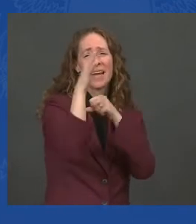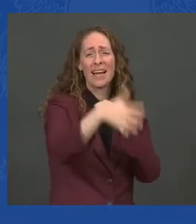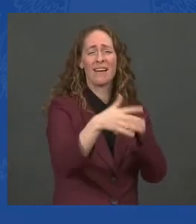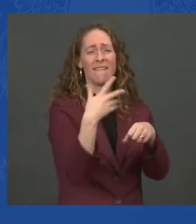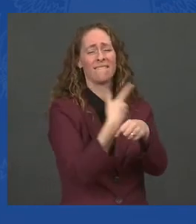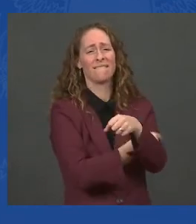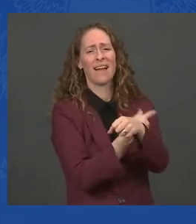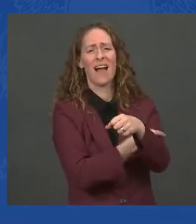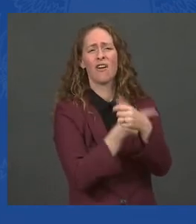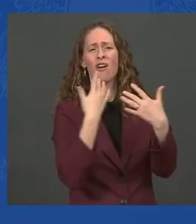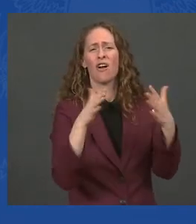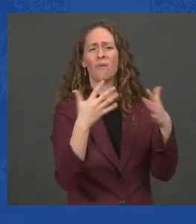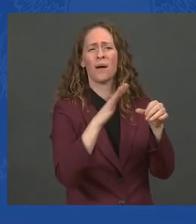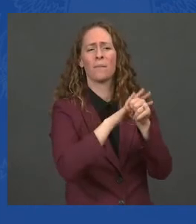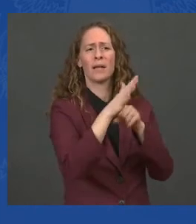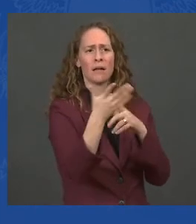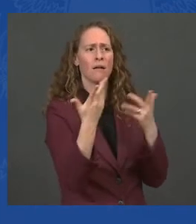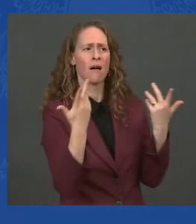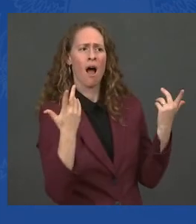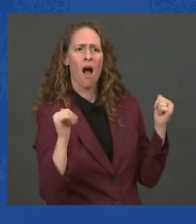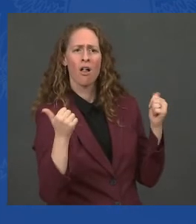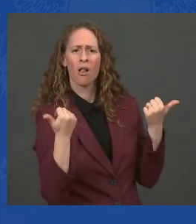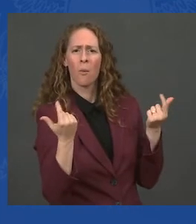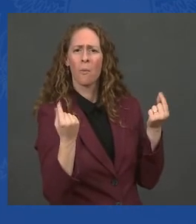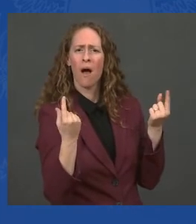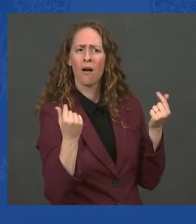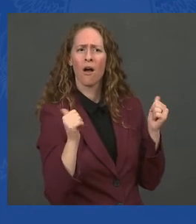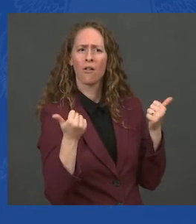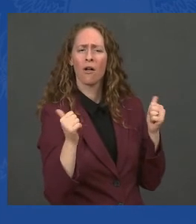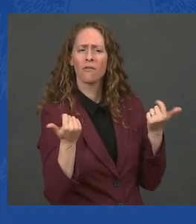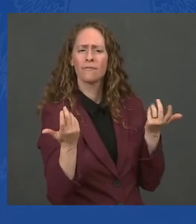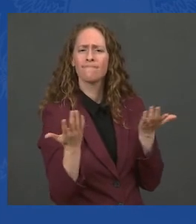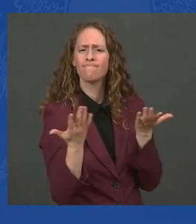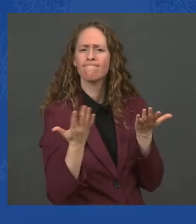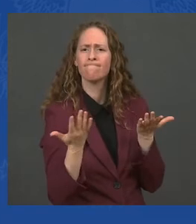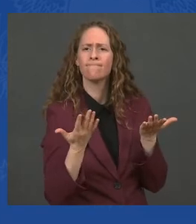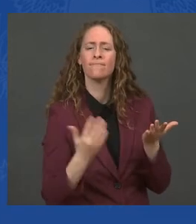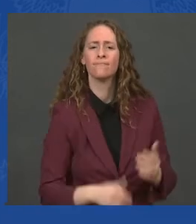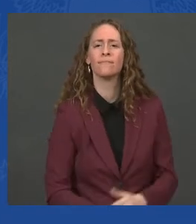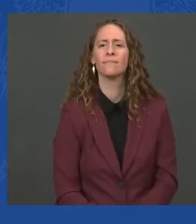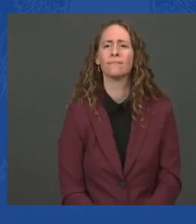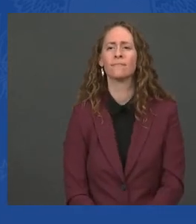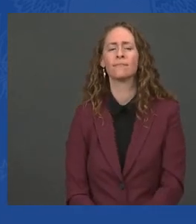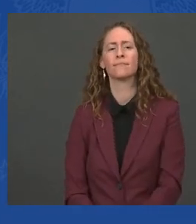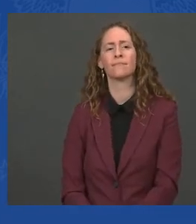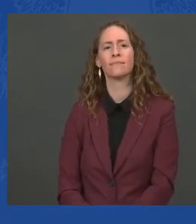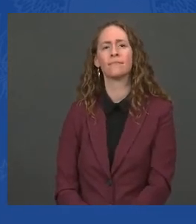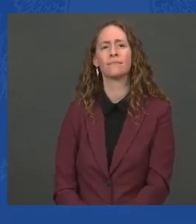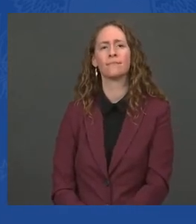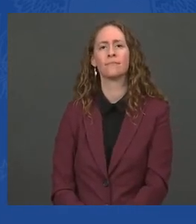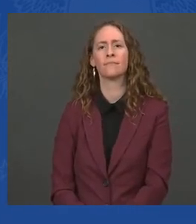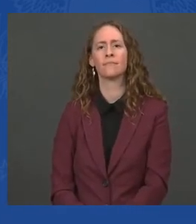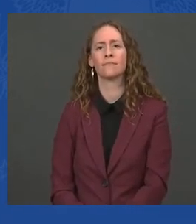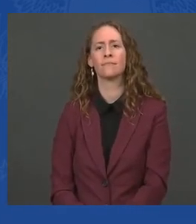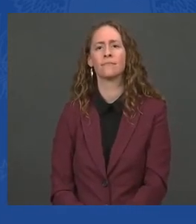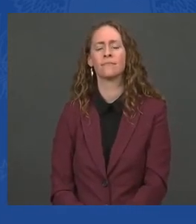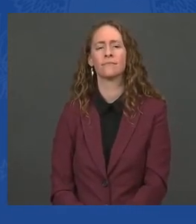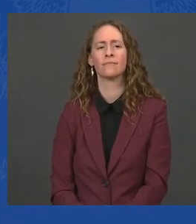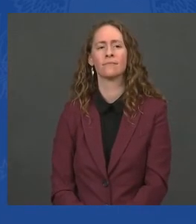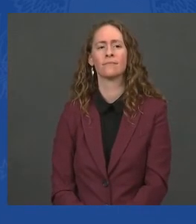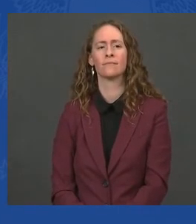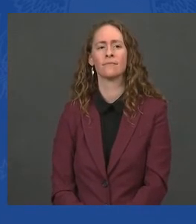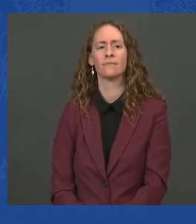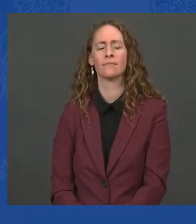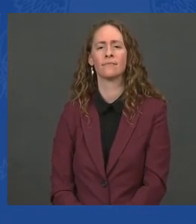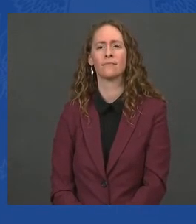deal with the issue of the, as I said before, when the biggest challenge we had